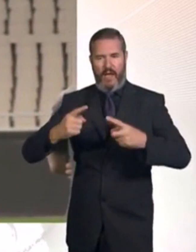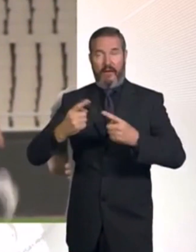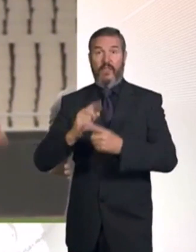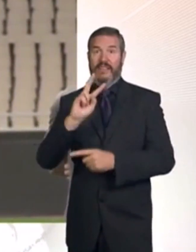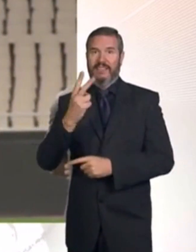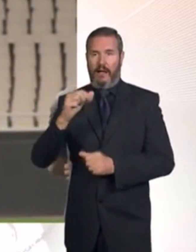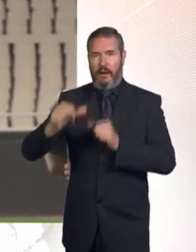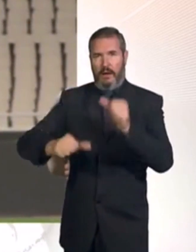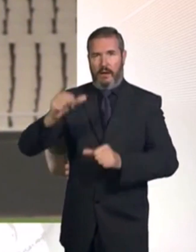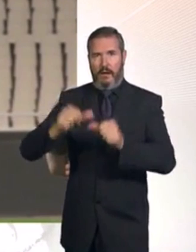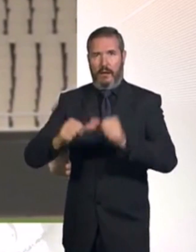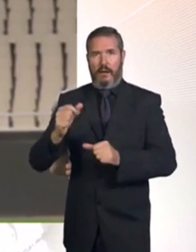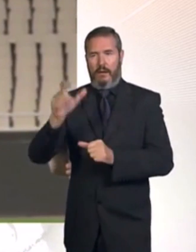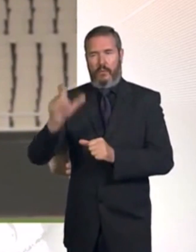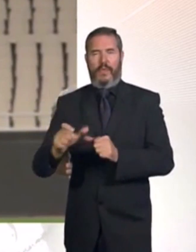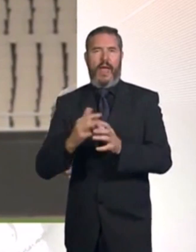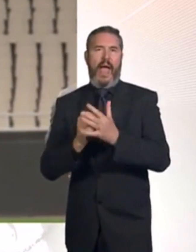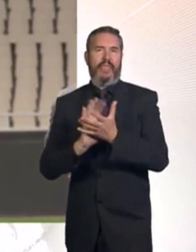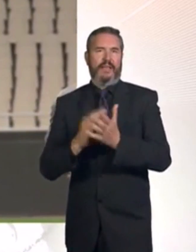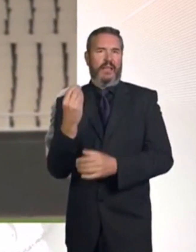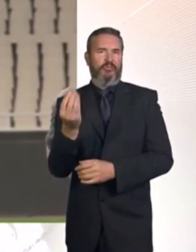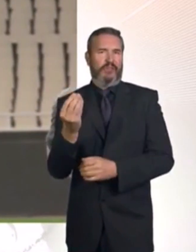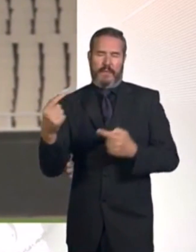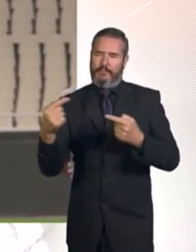leg against Agathens in Greece.